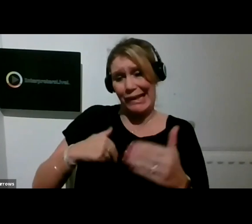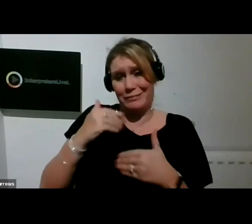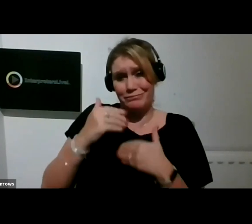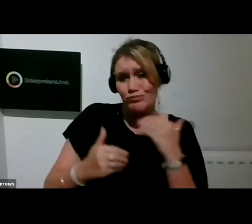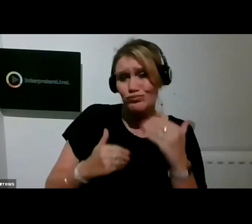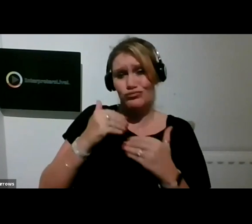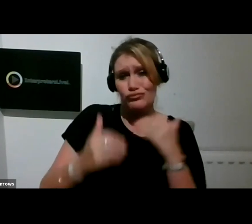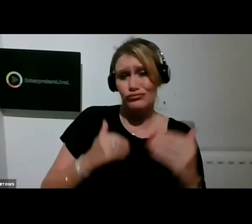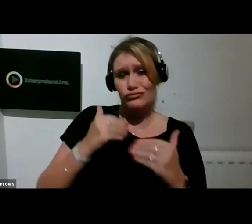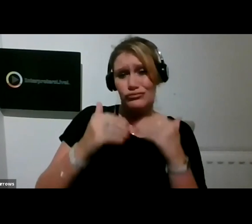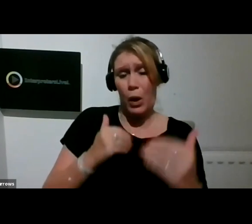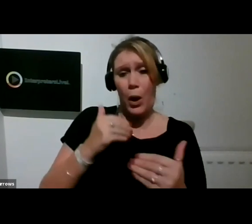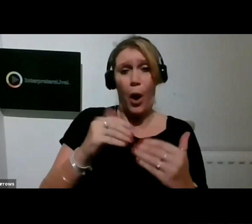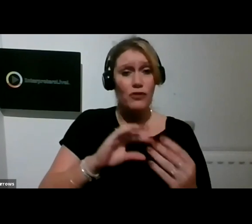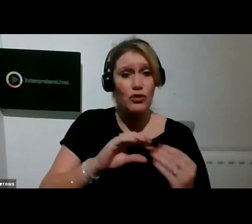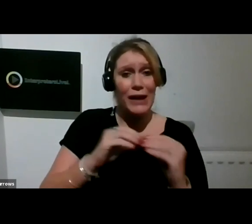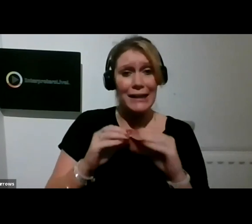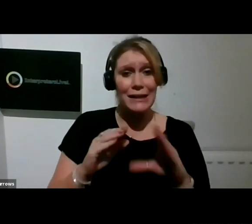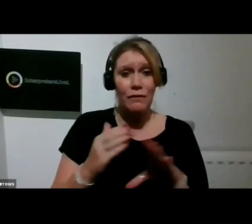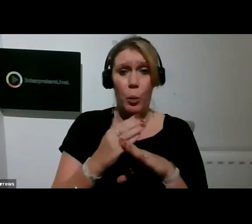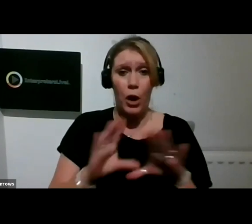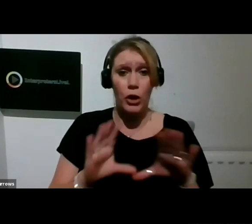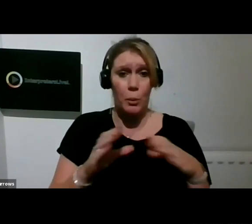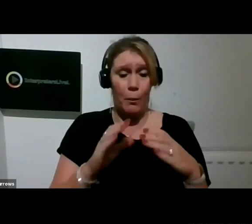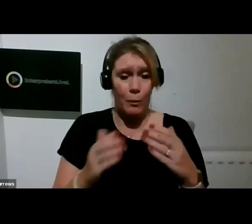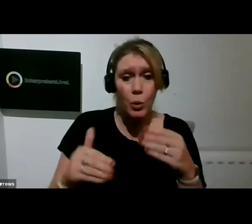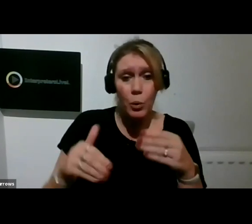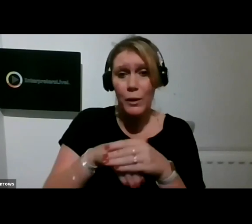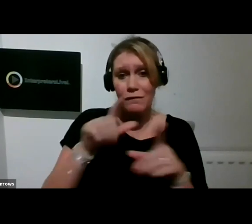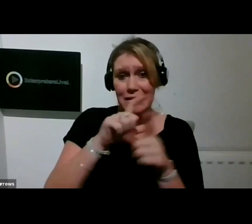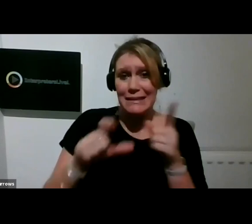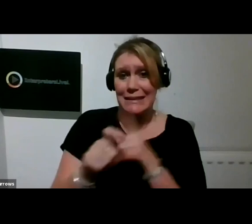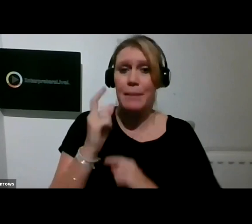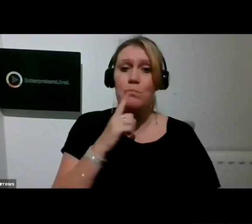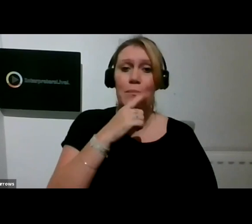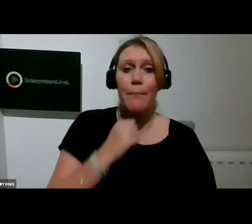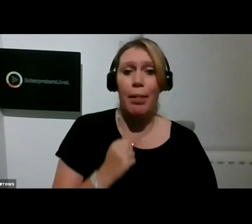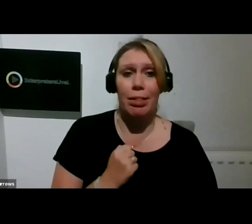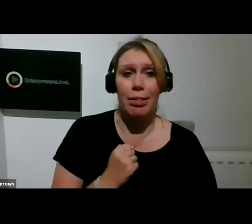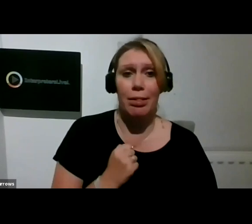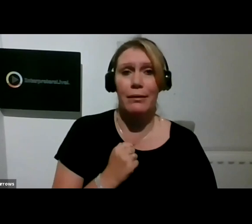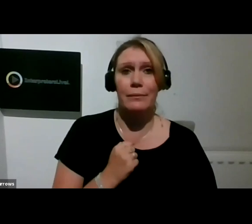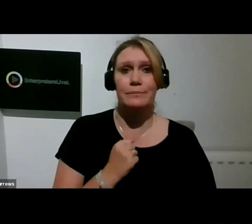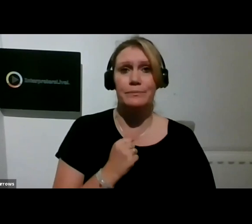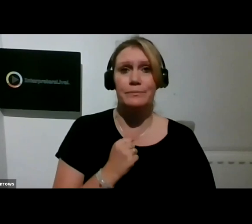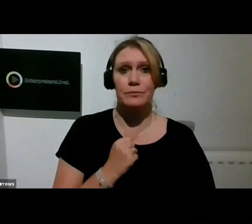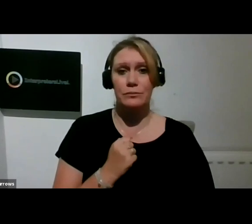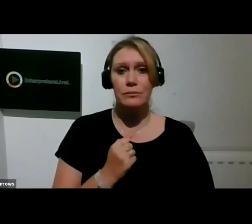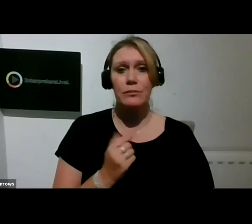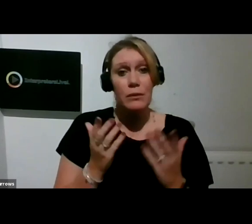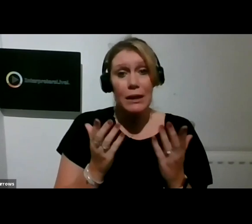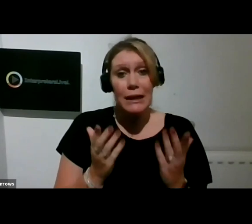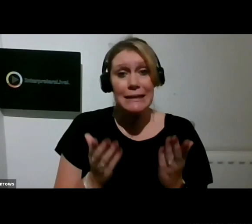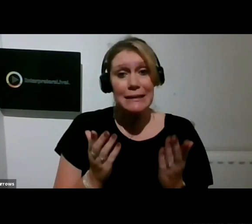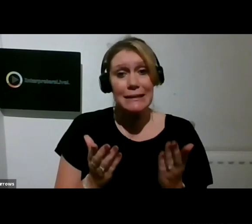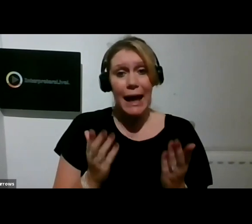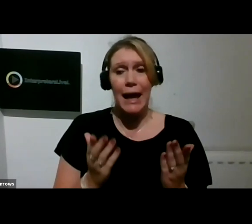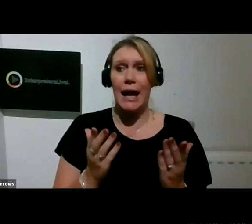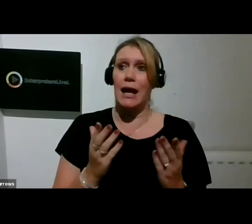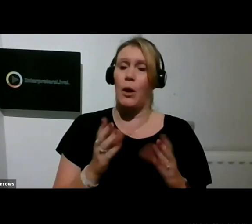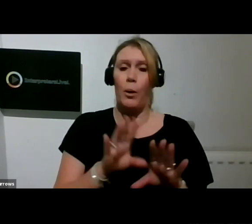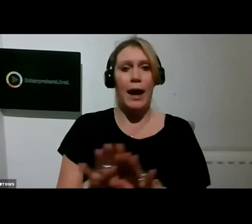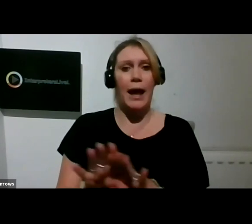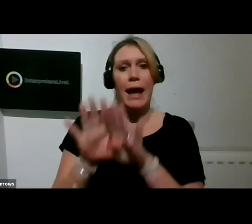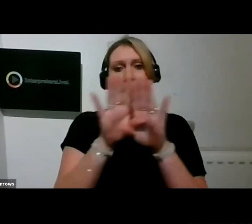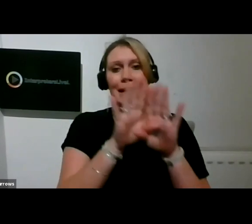creative workshops that we included for disabled people. Today we're a national portfolio organisation of Arts